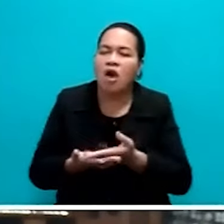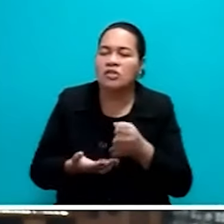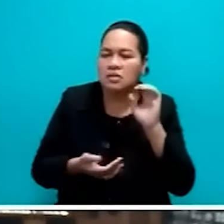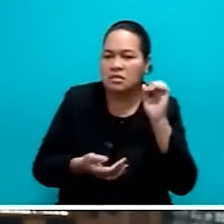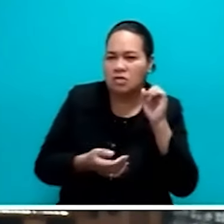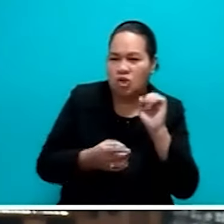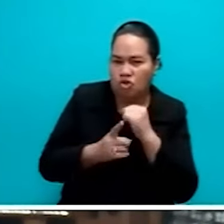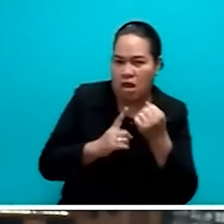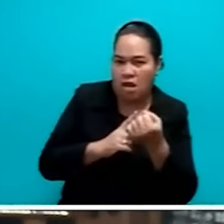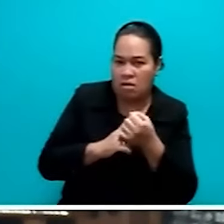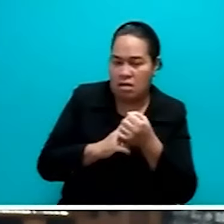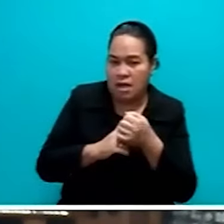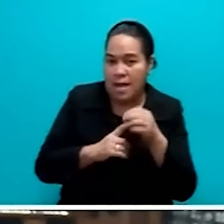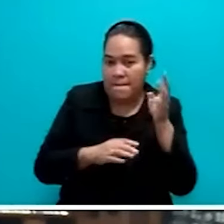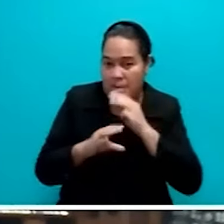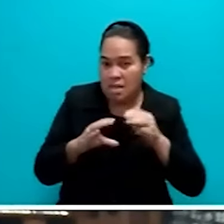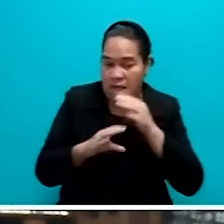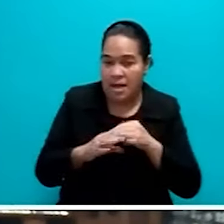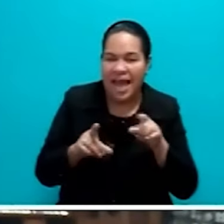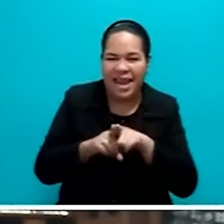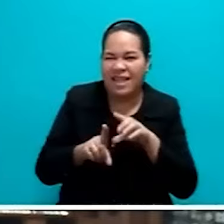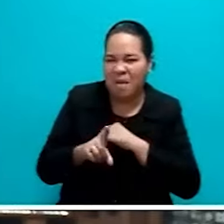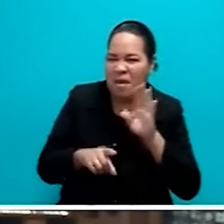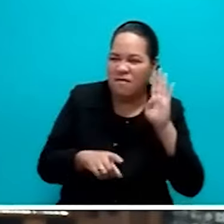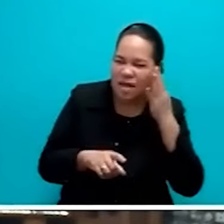A very good solution to that, don't read social media.